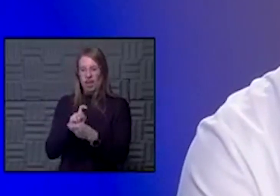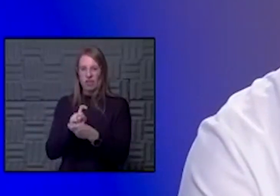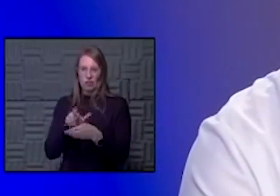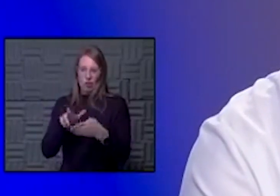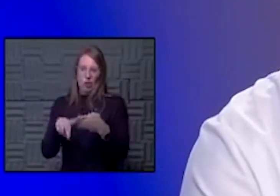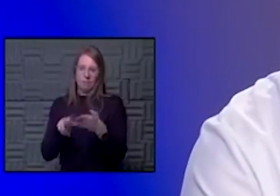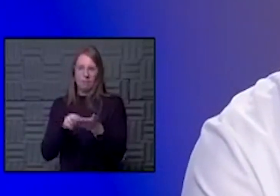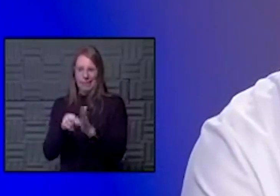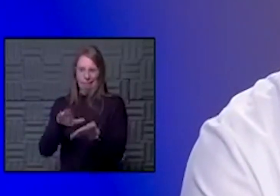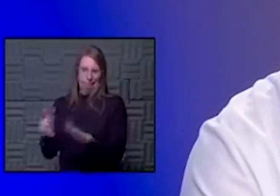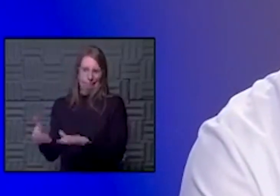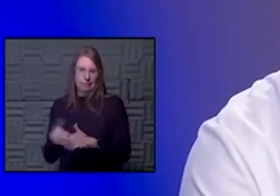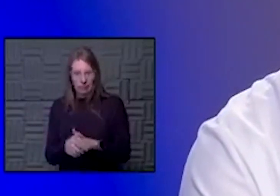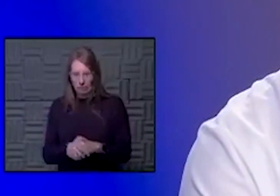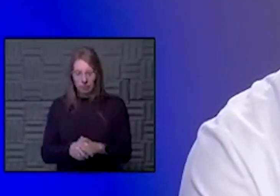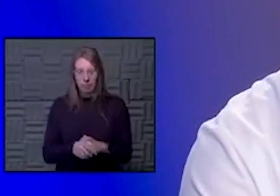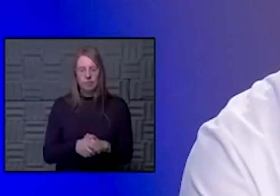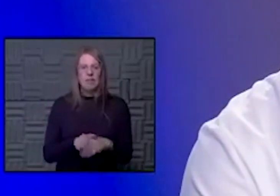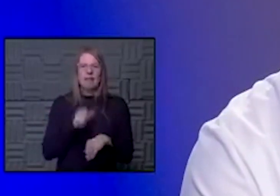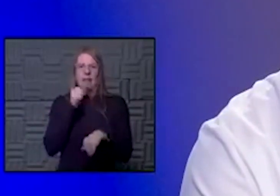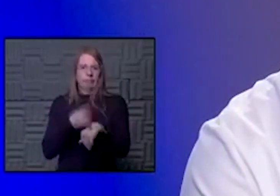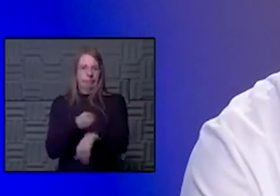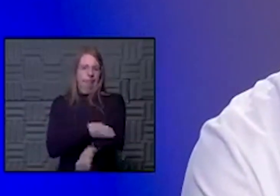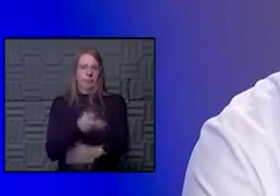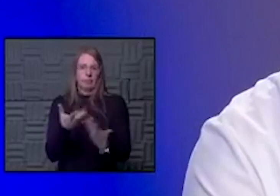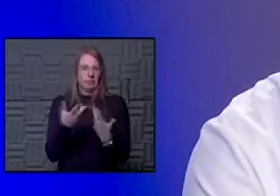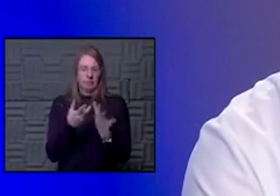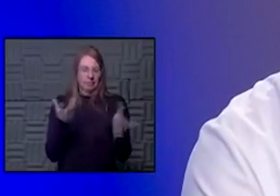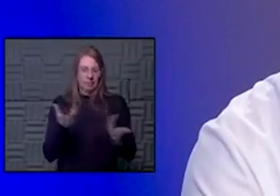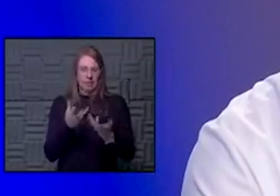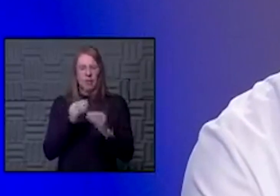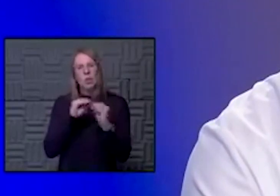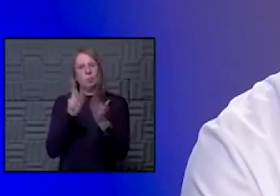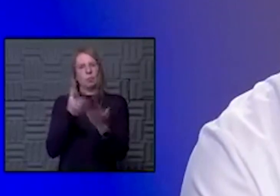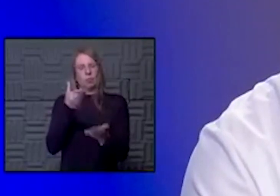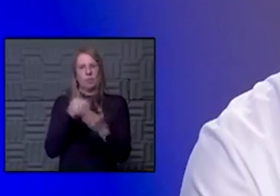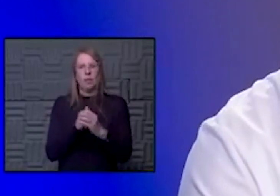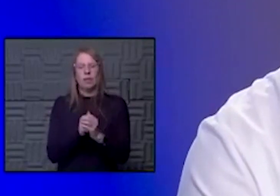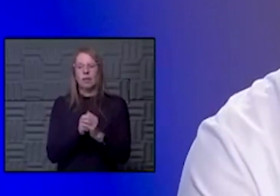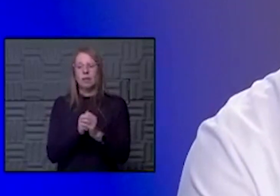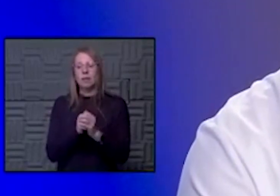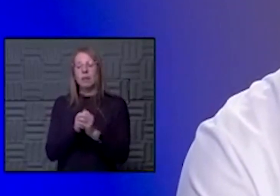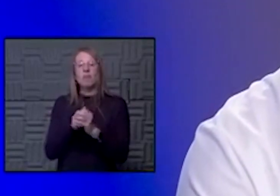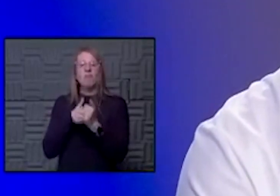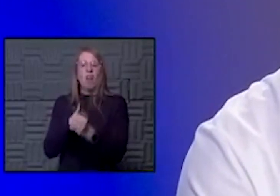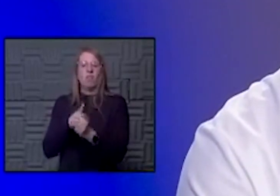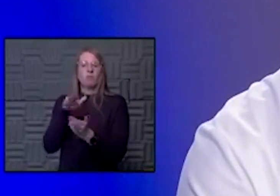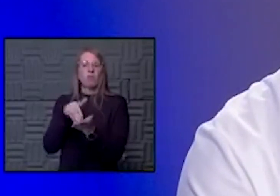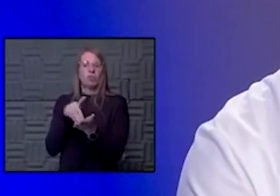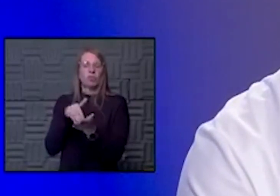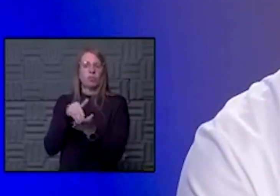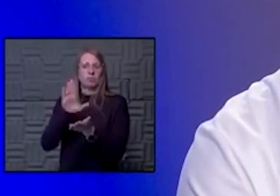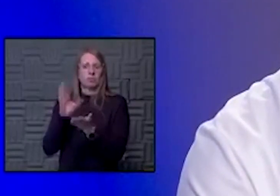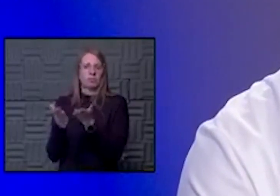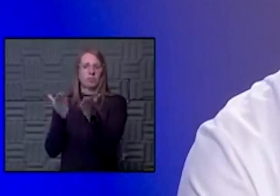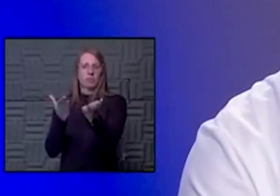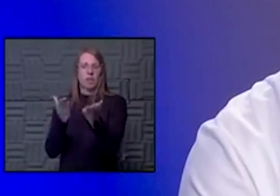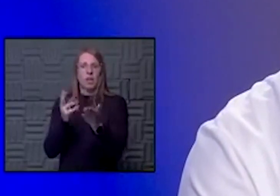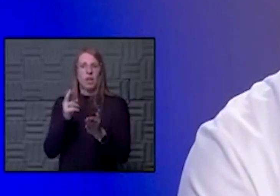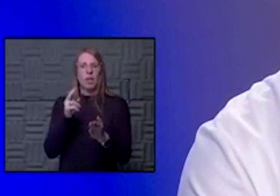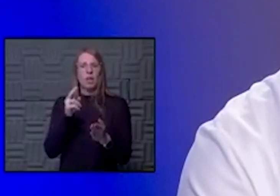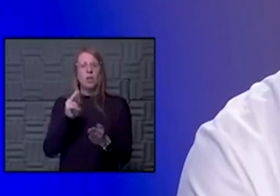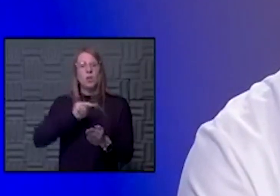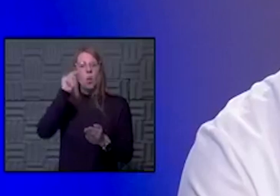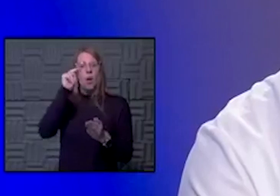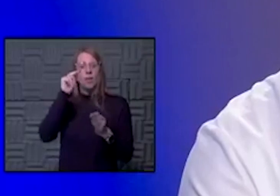So I think it's healthy for people to supplement as directed by their physicians, because certainly in the northern hemisphere here, a lot of people